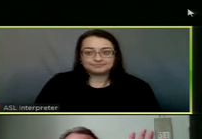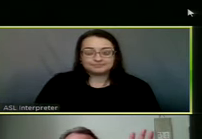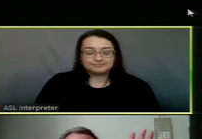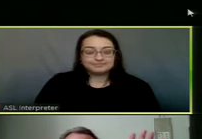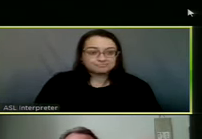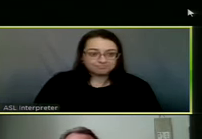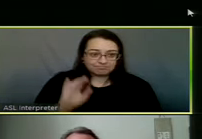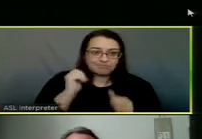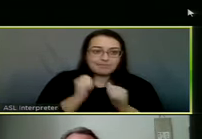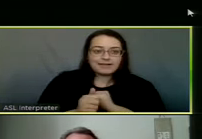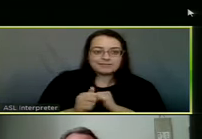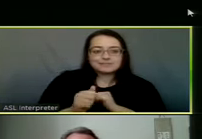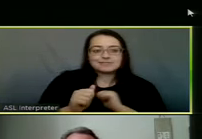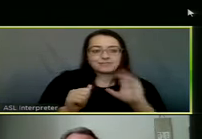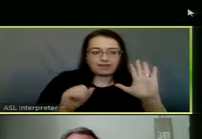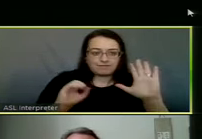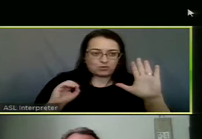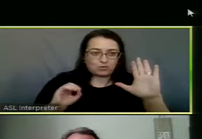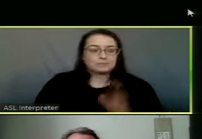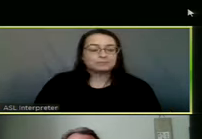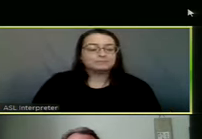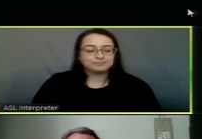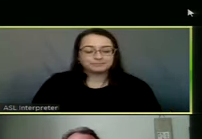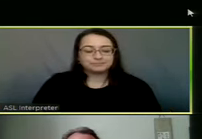And that passes with the 5-0 vote.